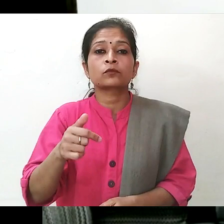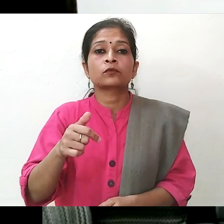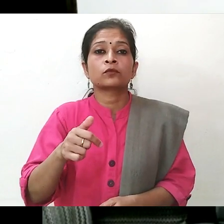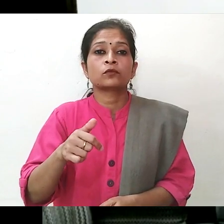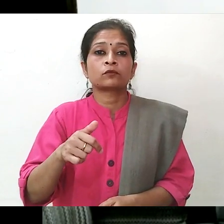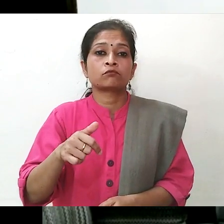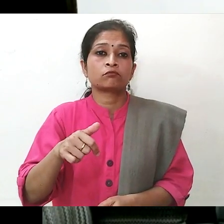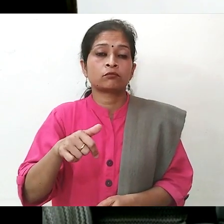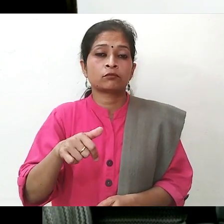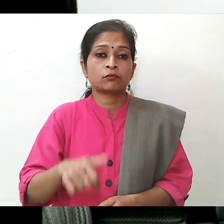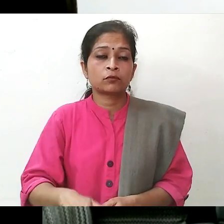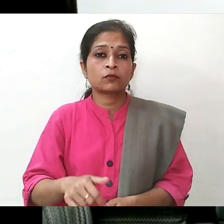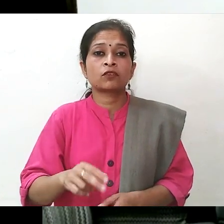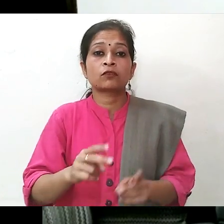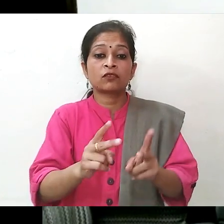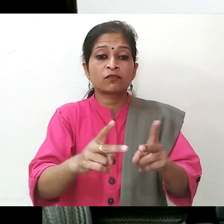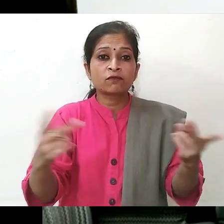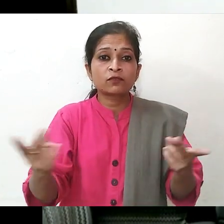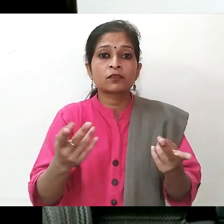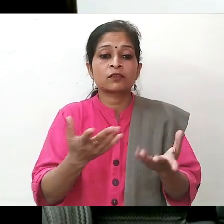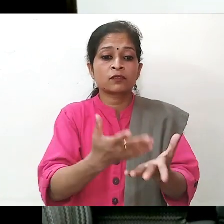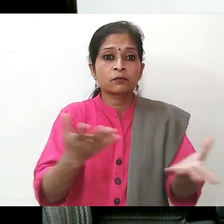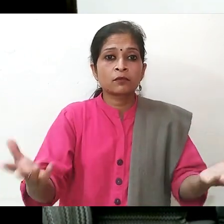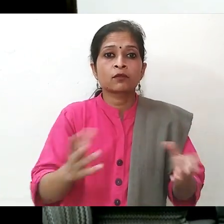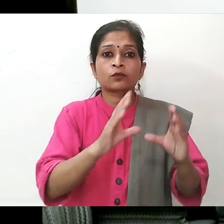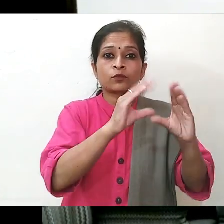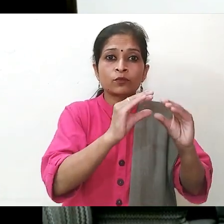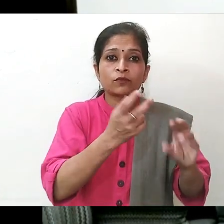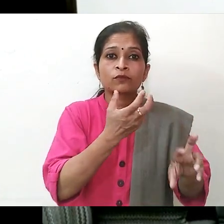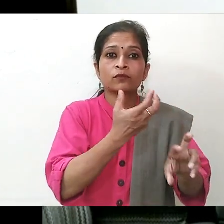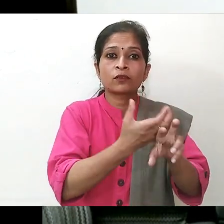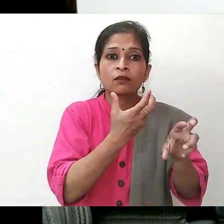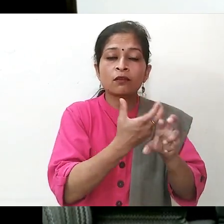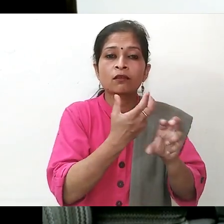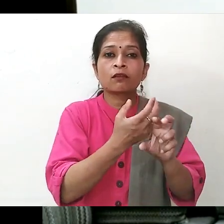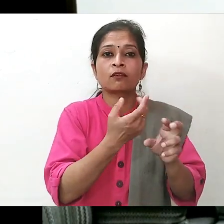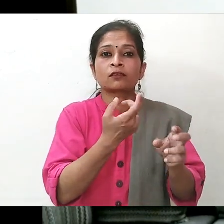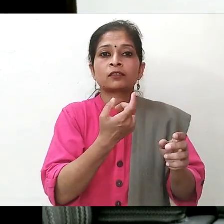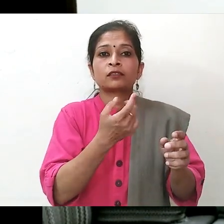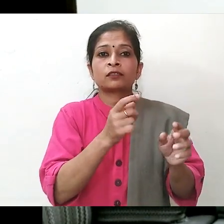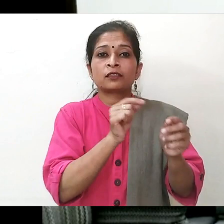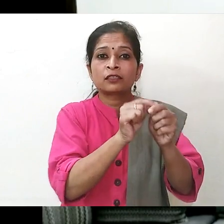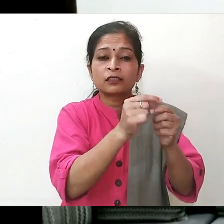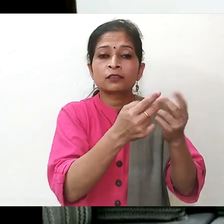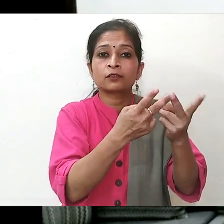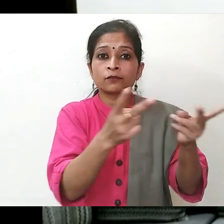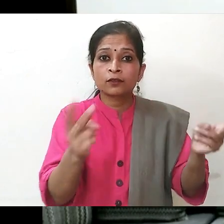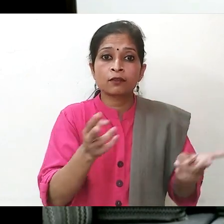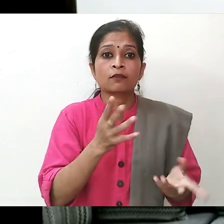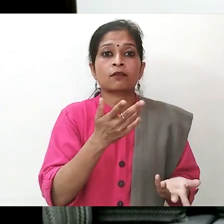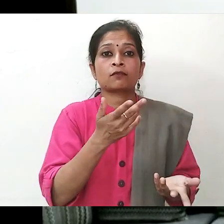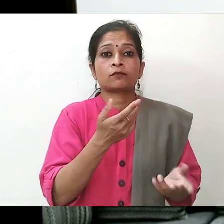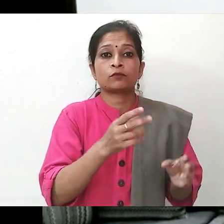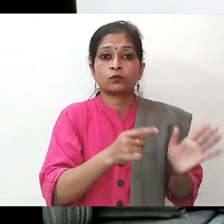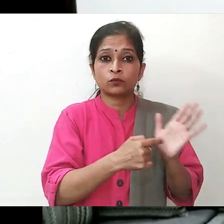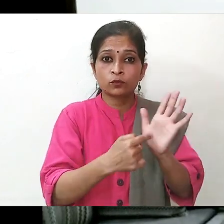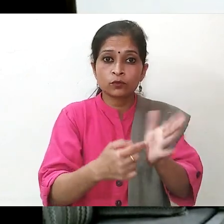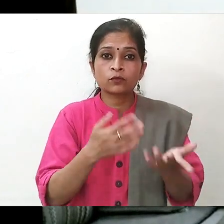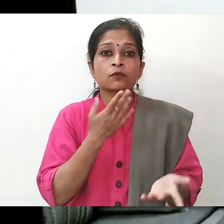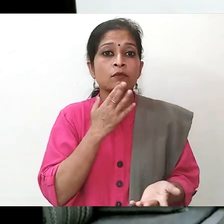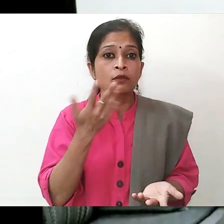to provide them a different textures, different shades of colors,